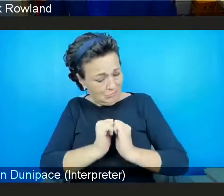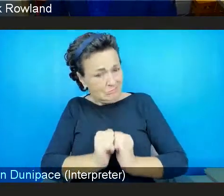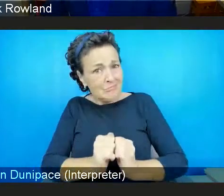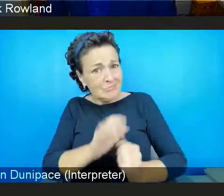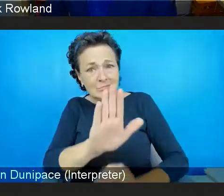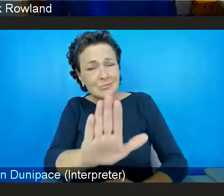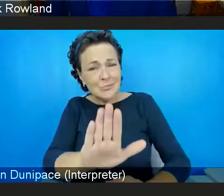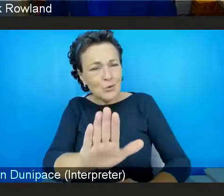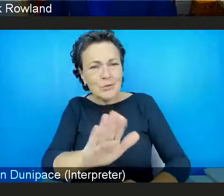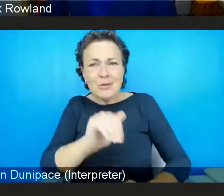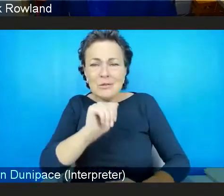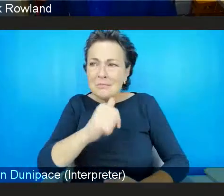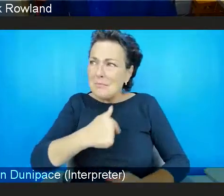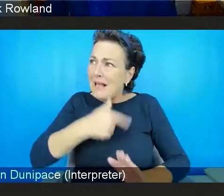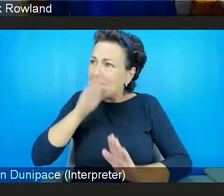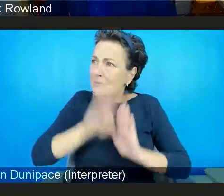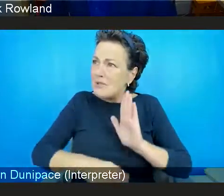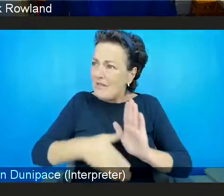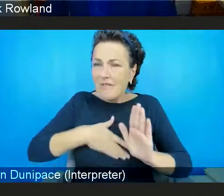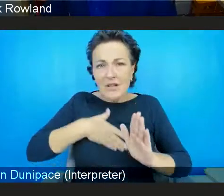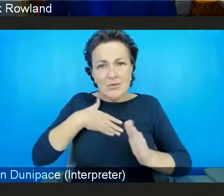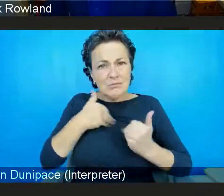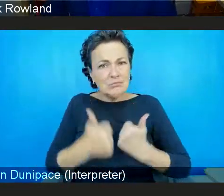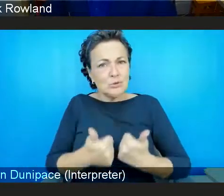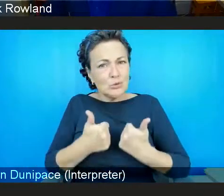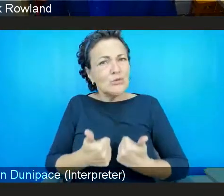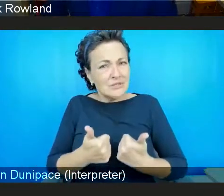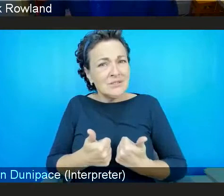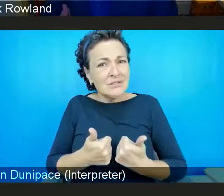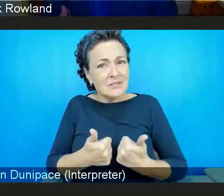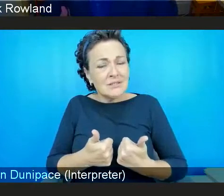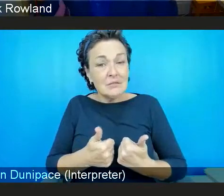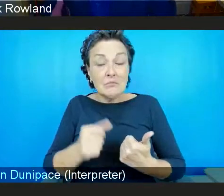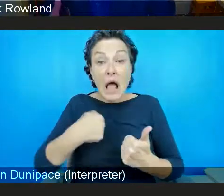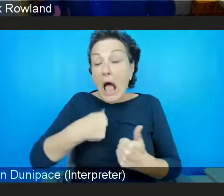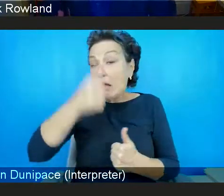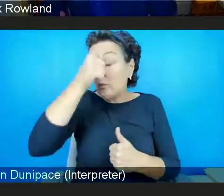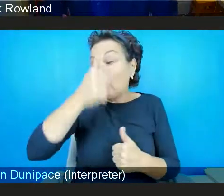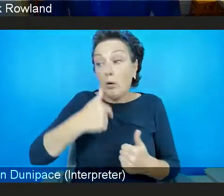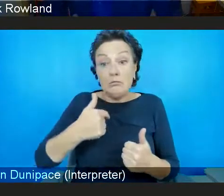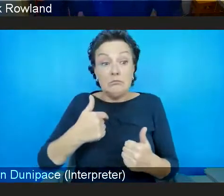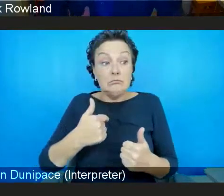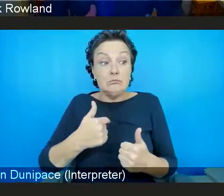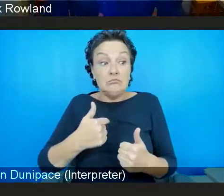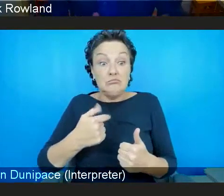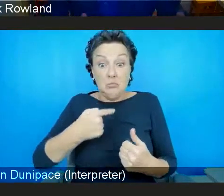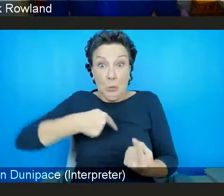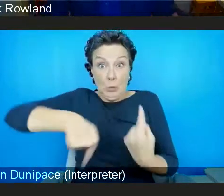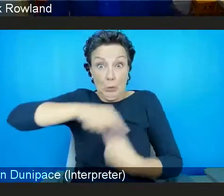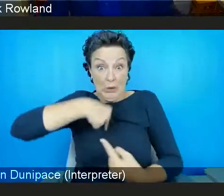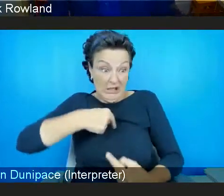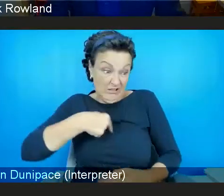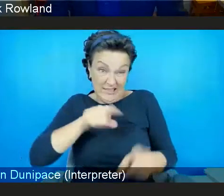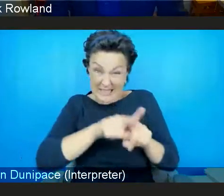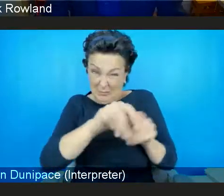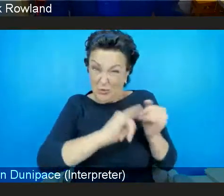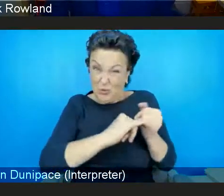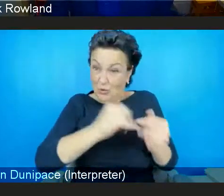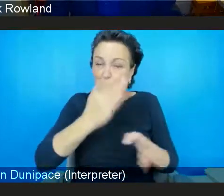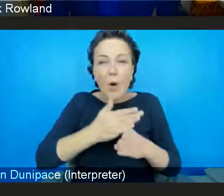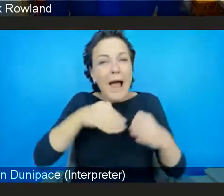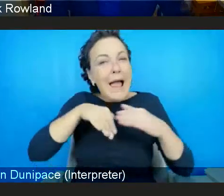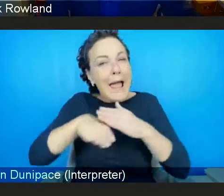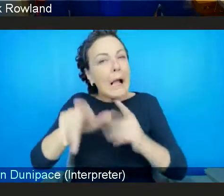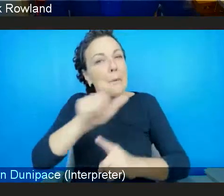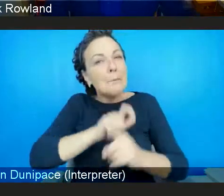And when we work in communities, the work that I think the work that Shruti is doing, the work that we are often doing with with